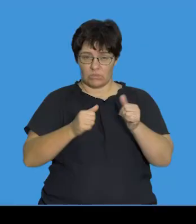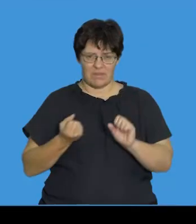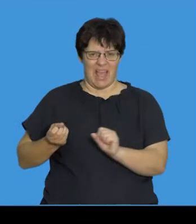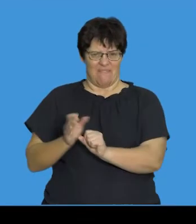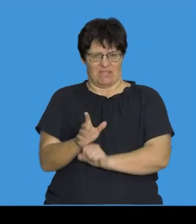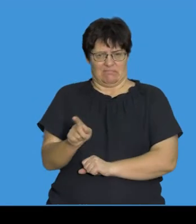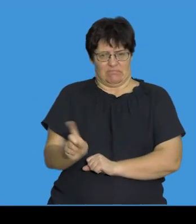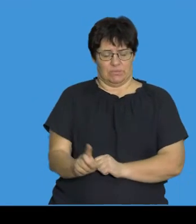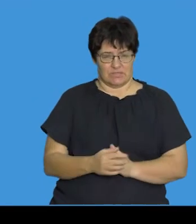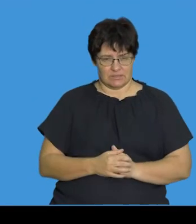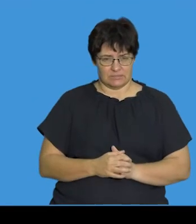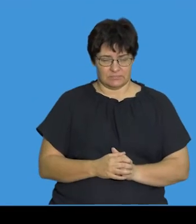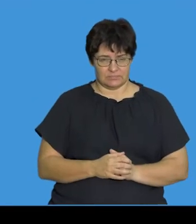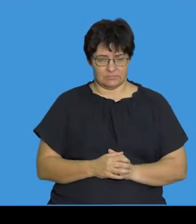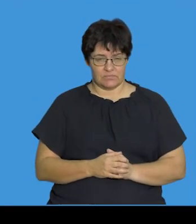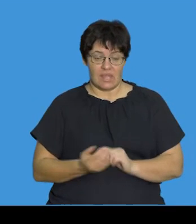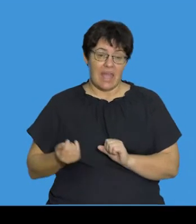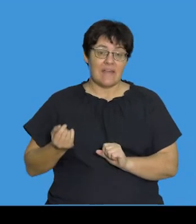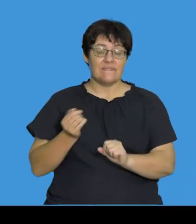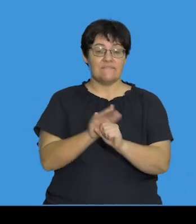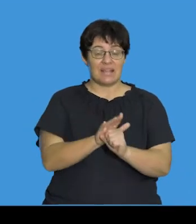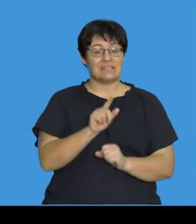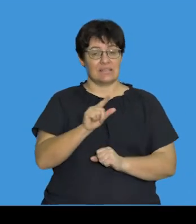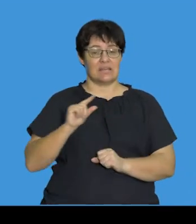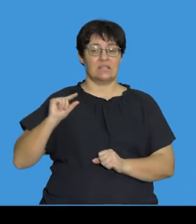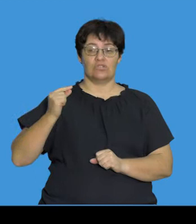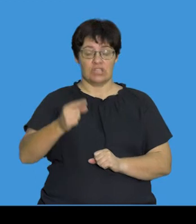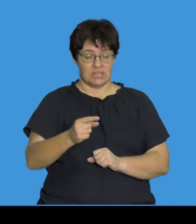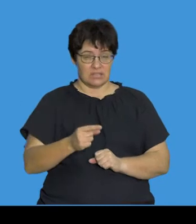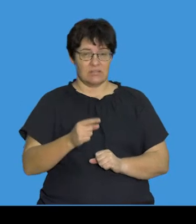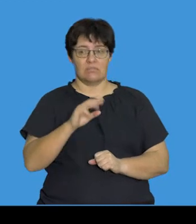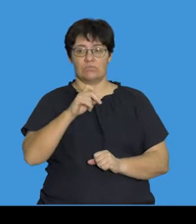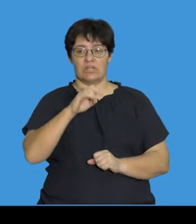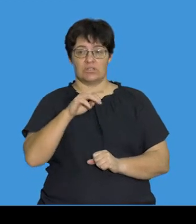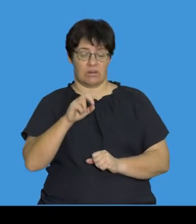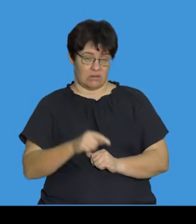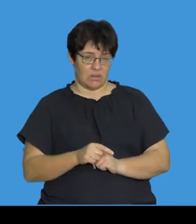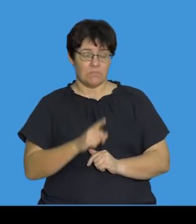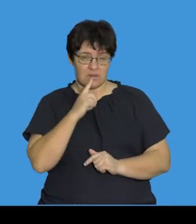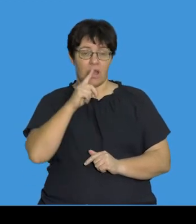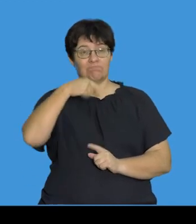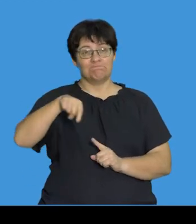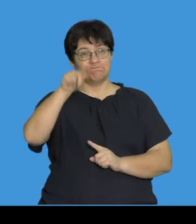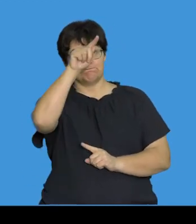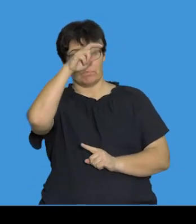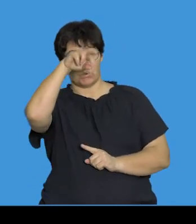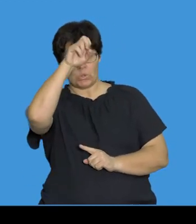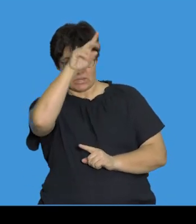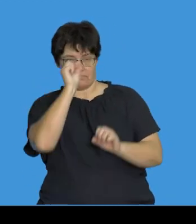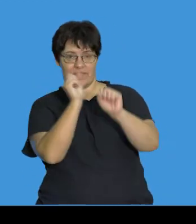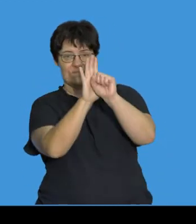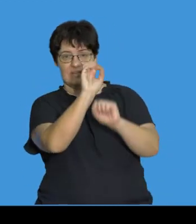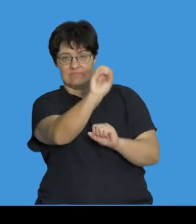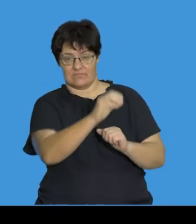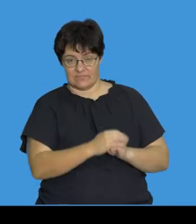So when we talk of effects of gene mutations, we often refer to the effect that it has on the protein. So mutations may have